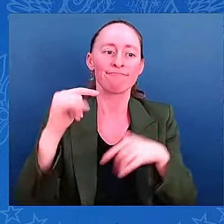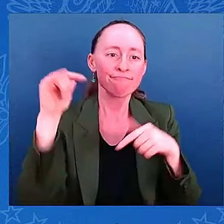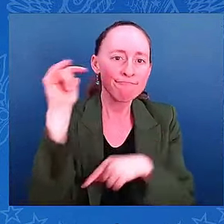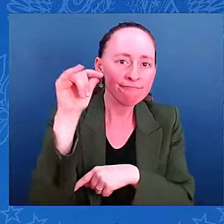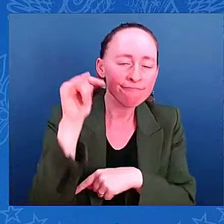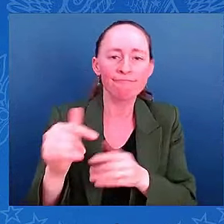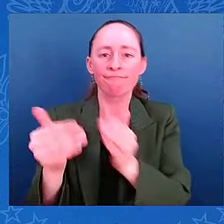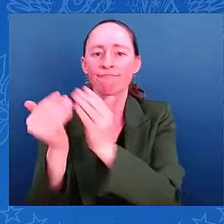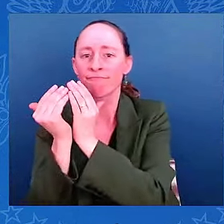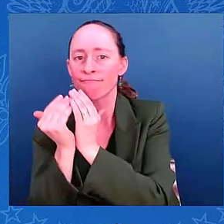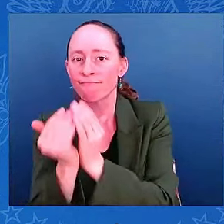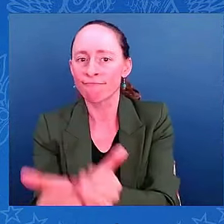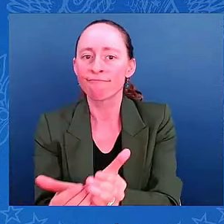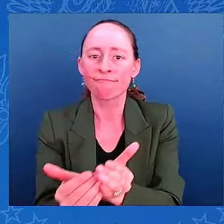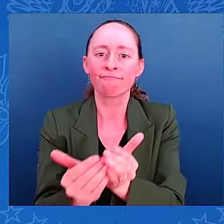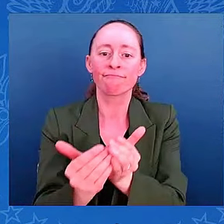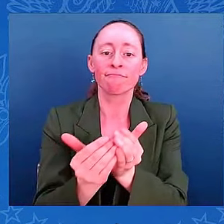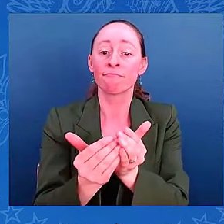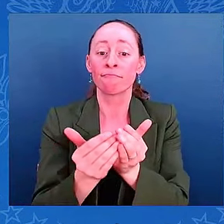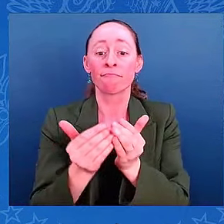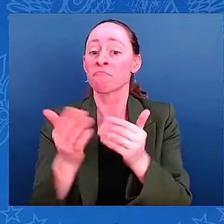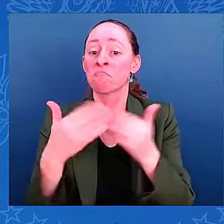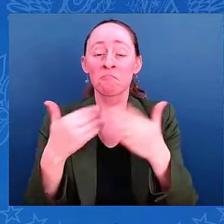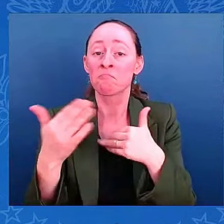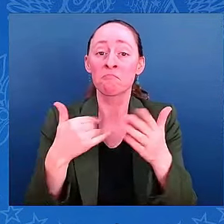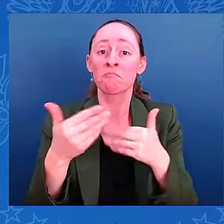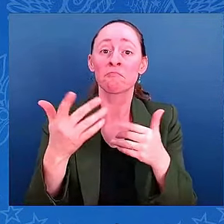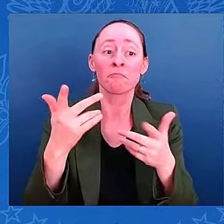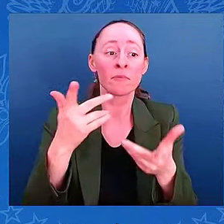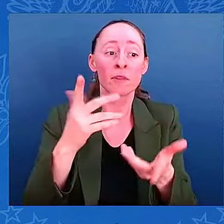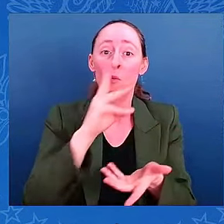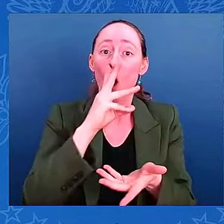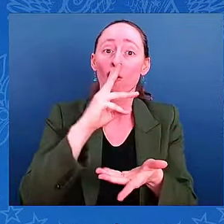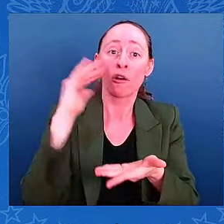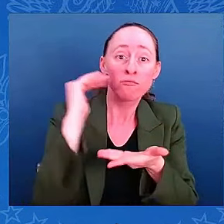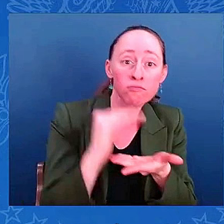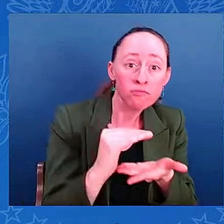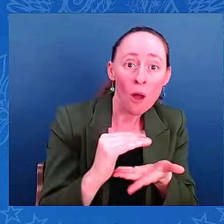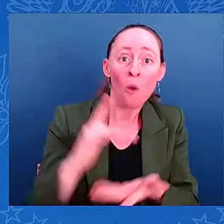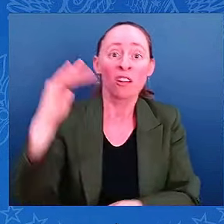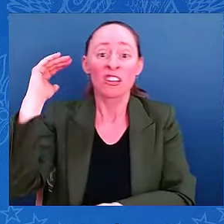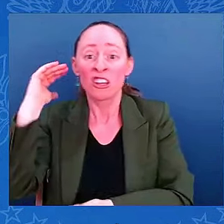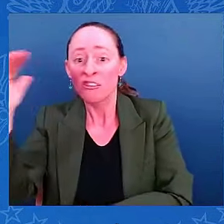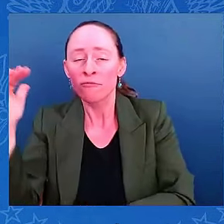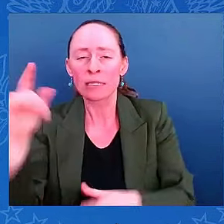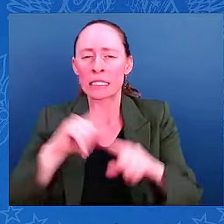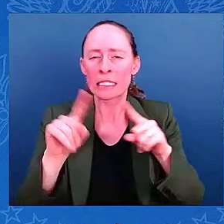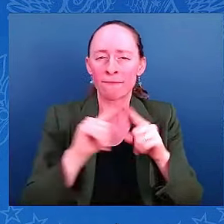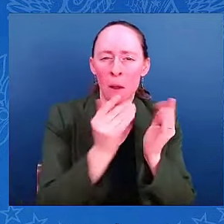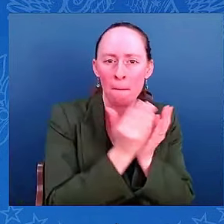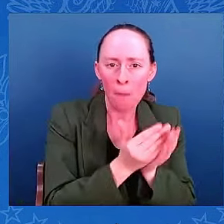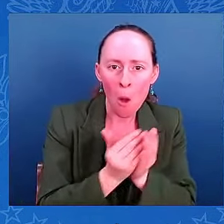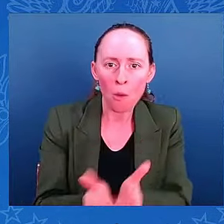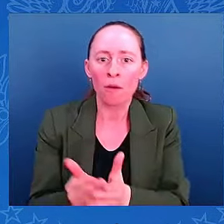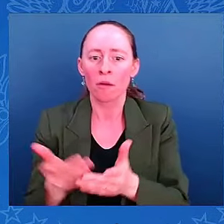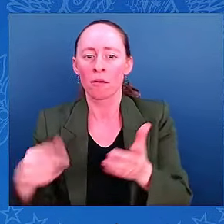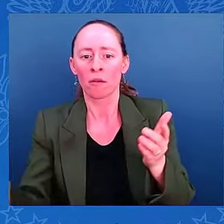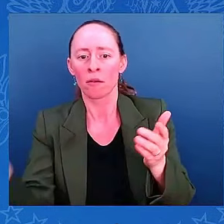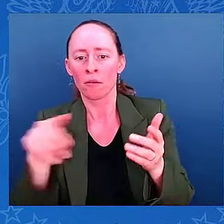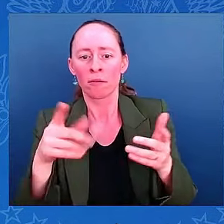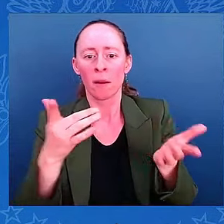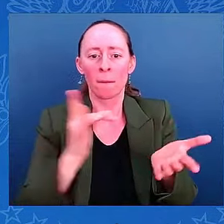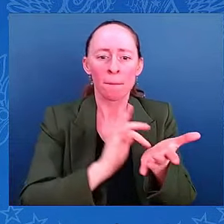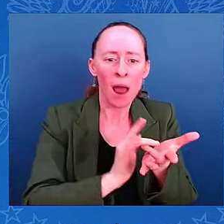medical teams, pollution response teams, crisis support teams. Our top priority is saving lives